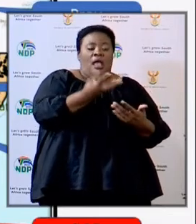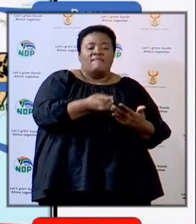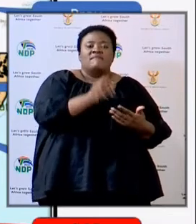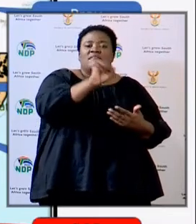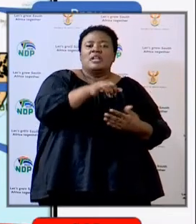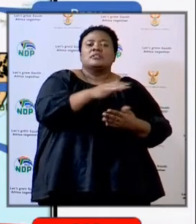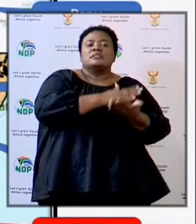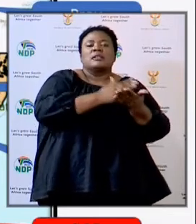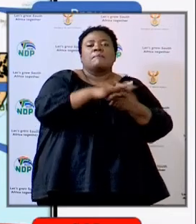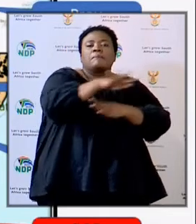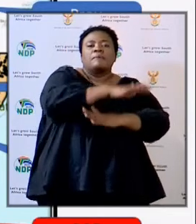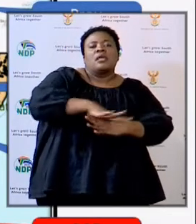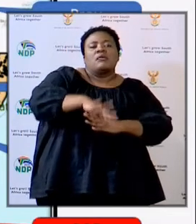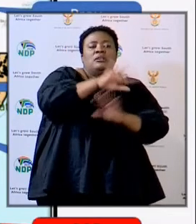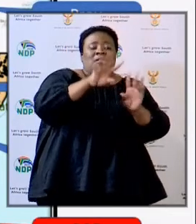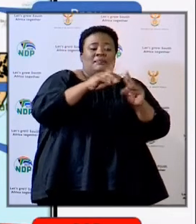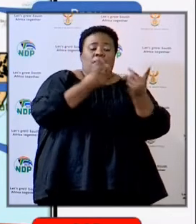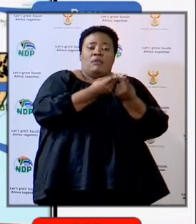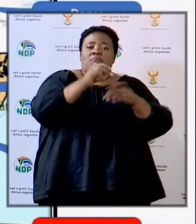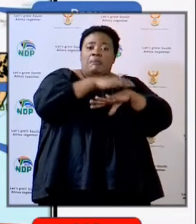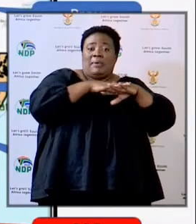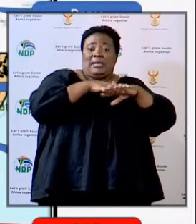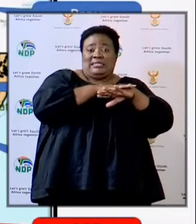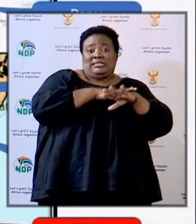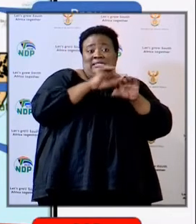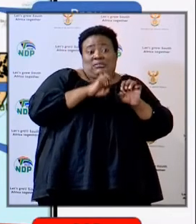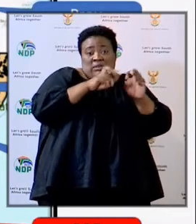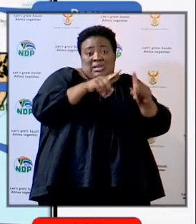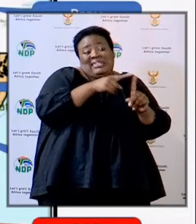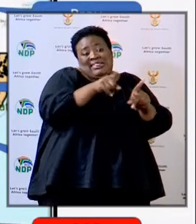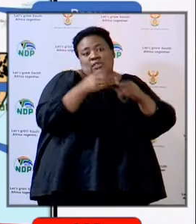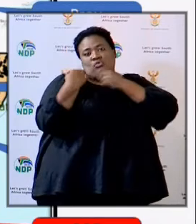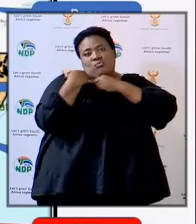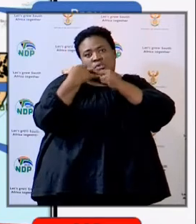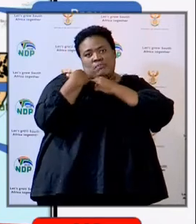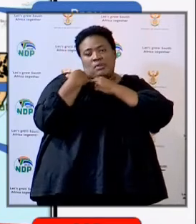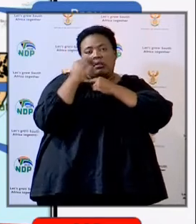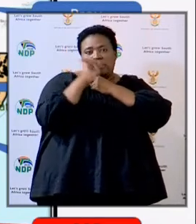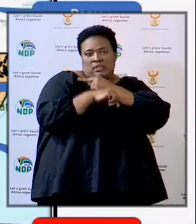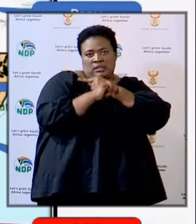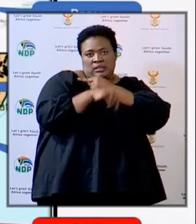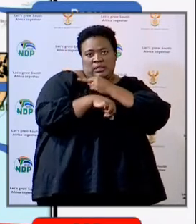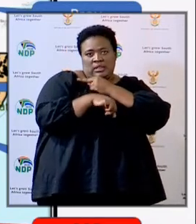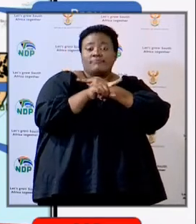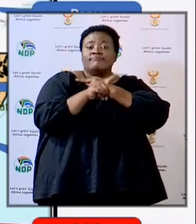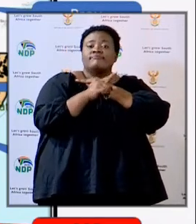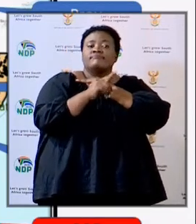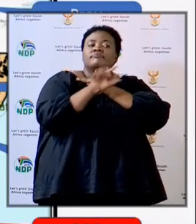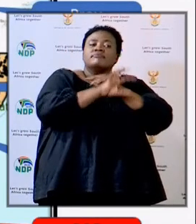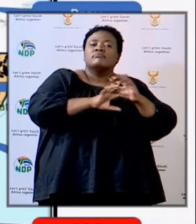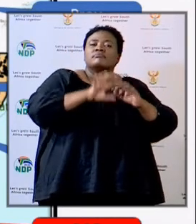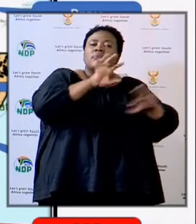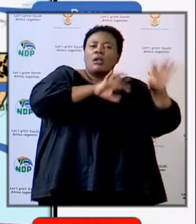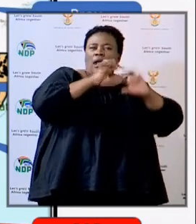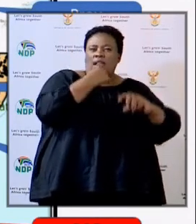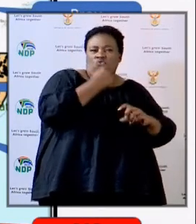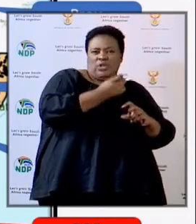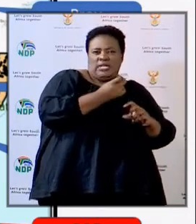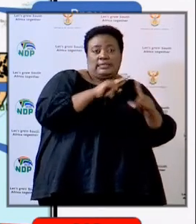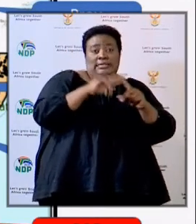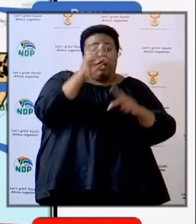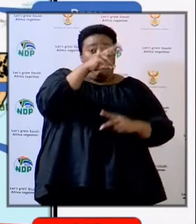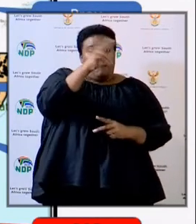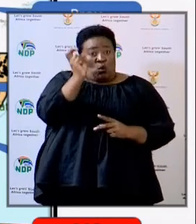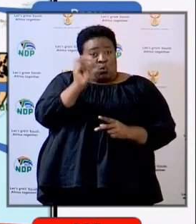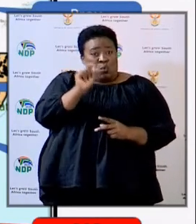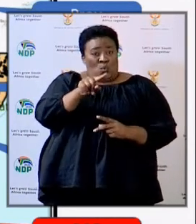areas that the Department of Basic Education is responsible for, which are in red. The ones in